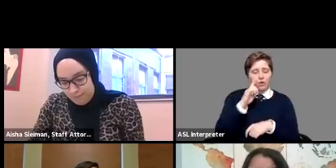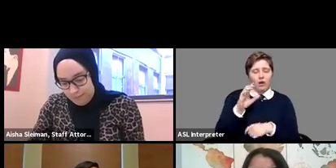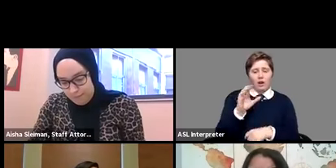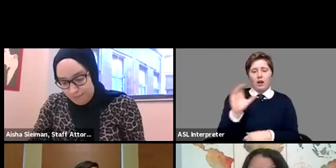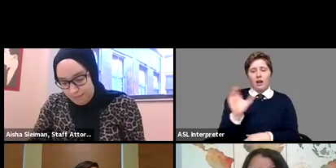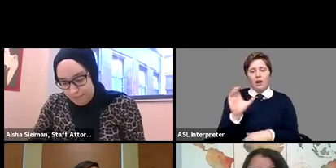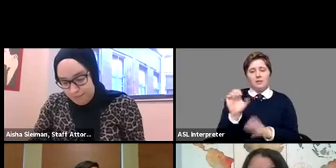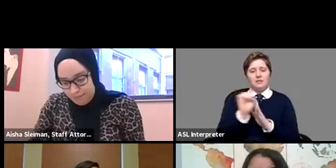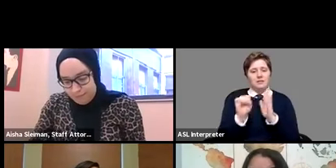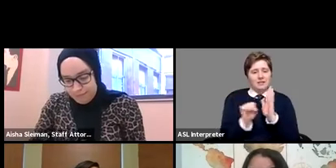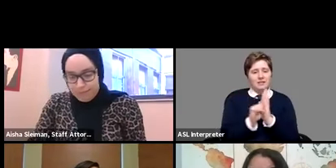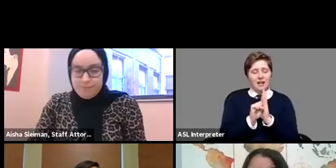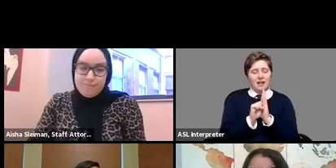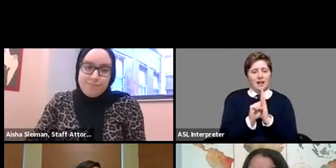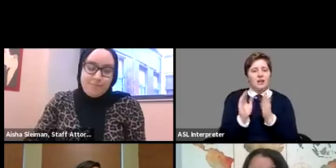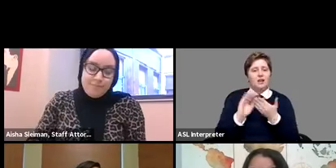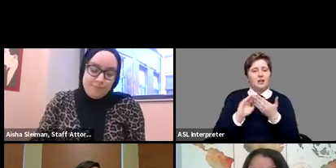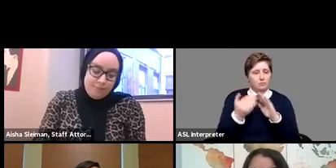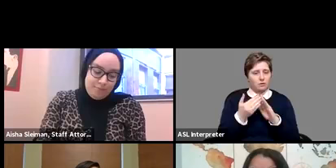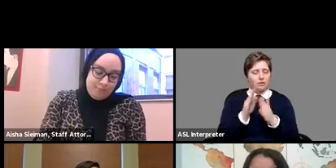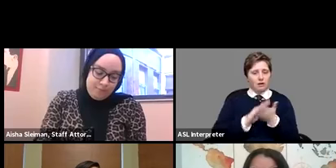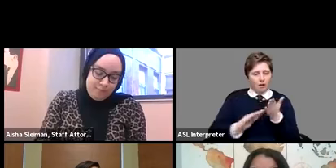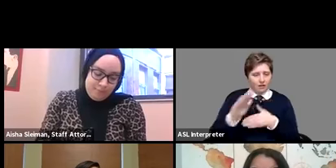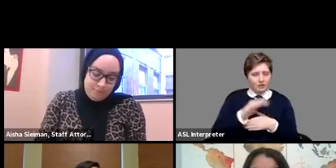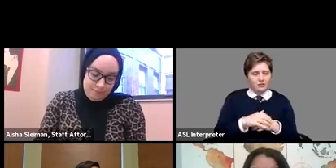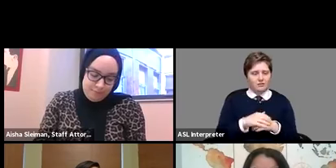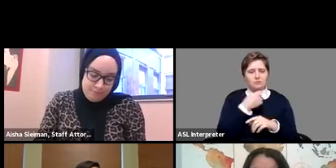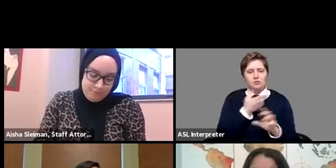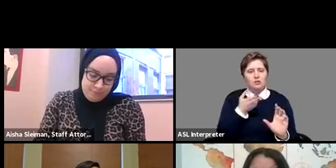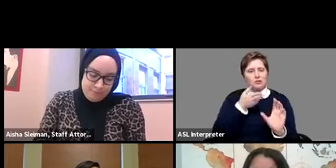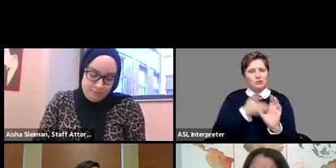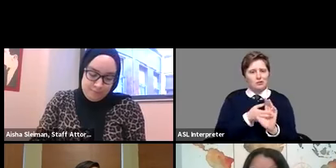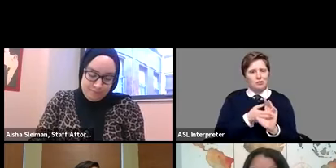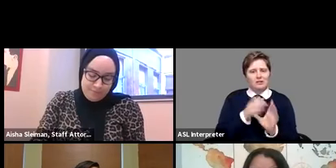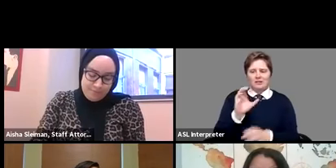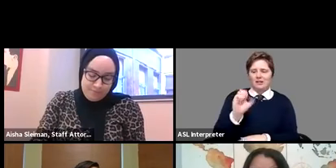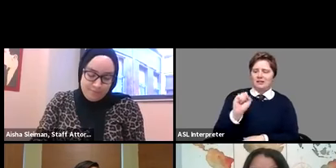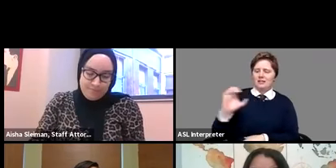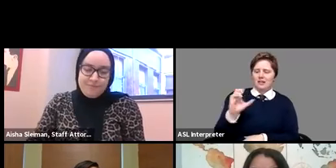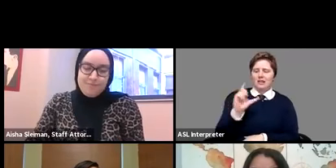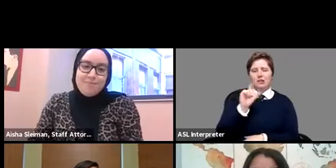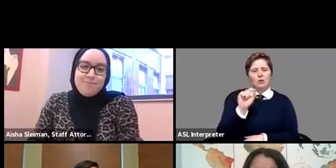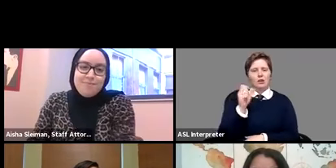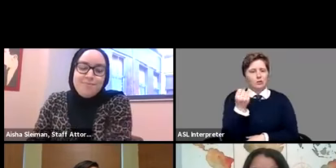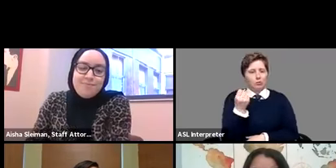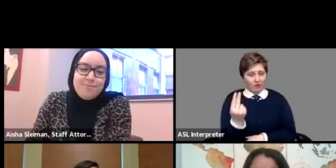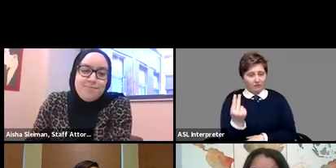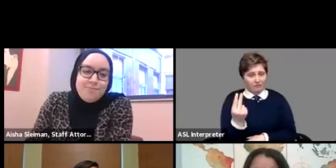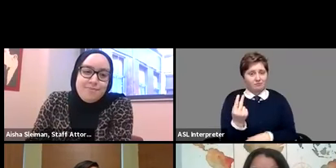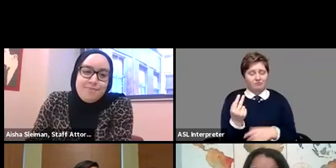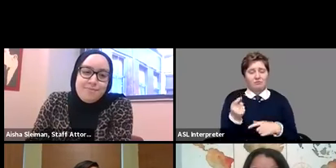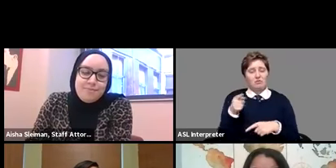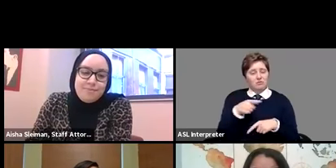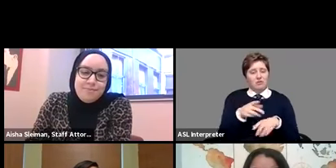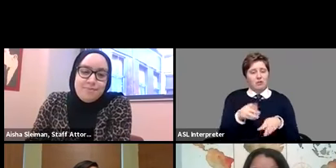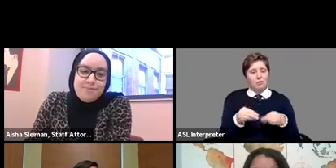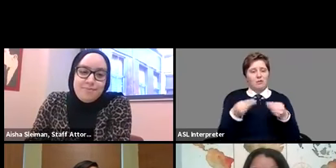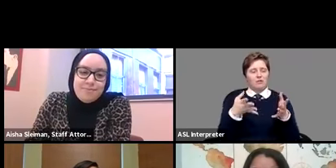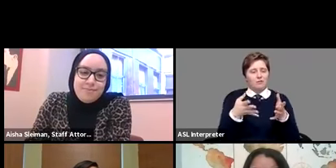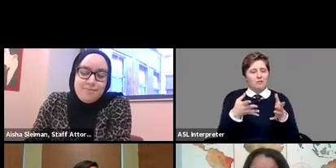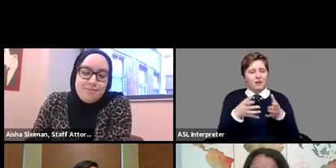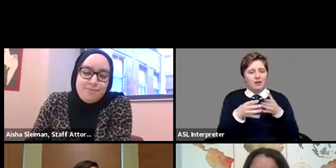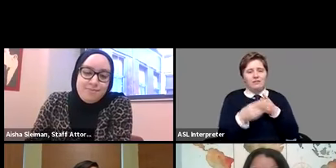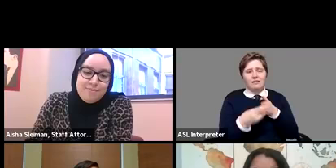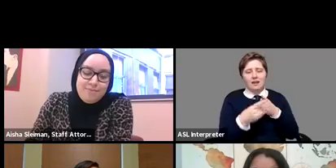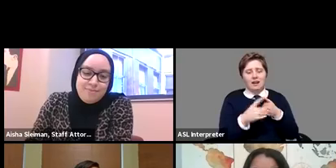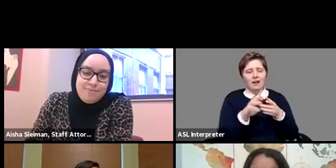university college community college miss hall joined columbus state in 2012 and she provides executive guidance